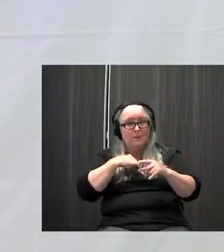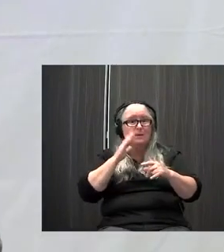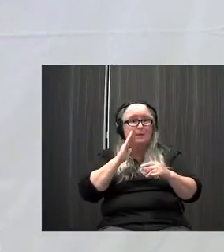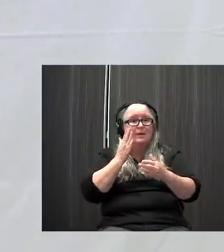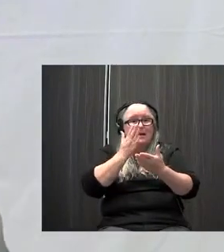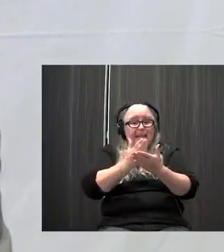session now. Thank